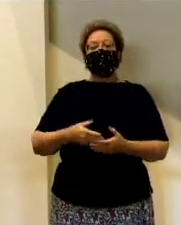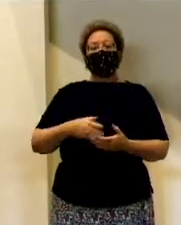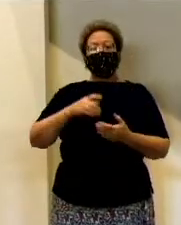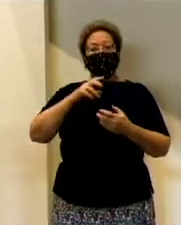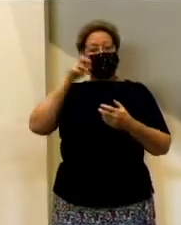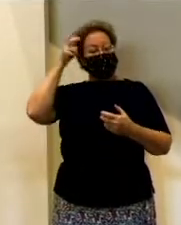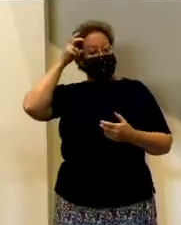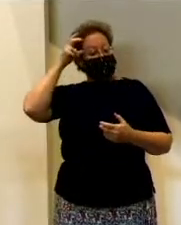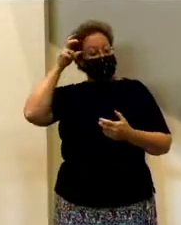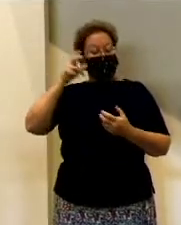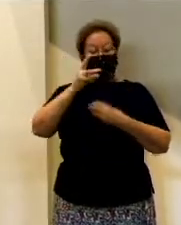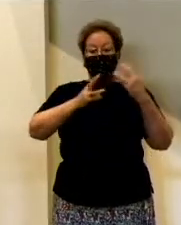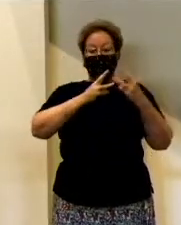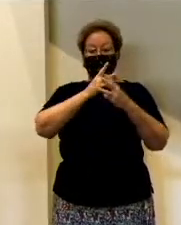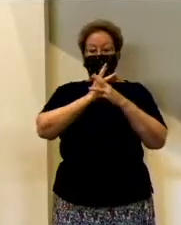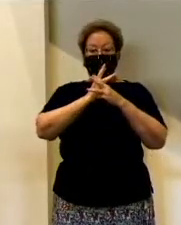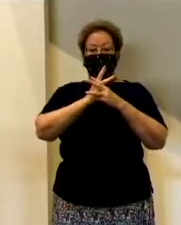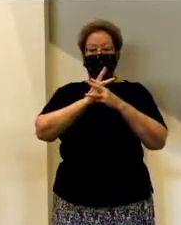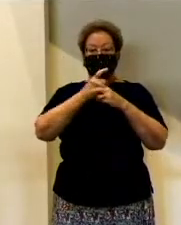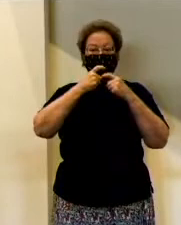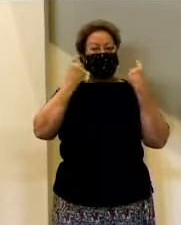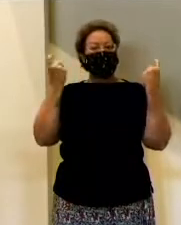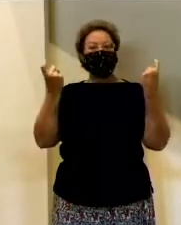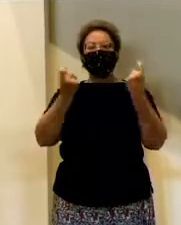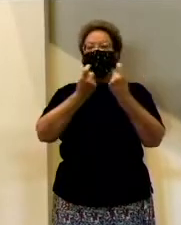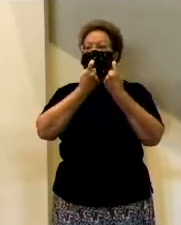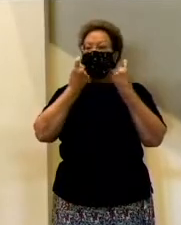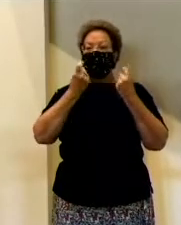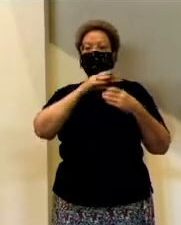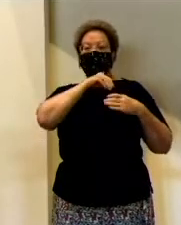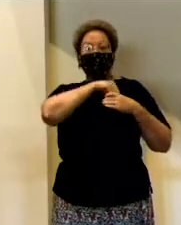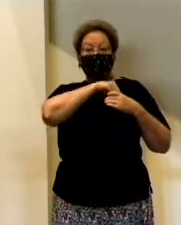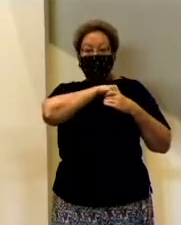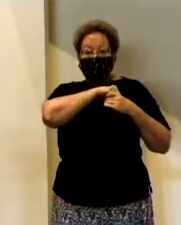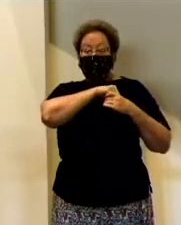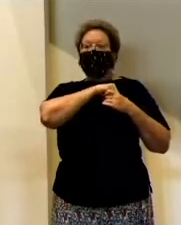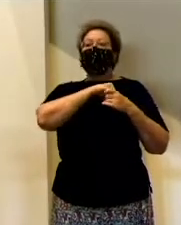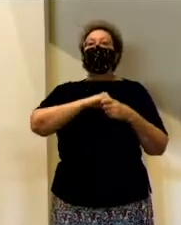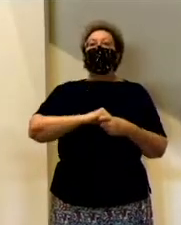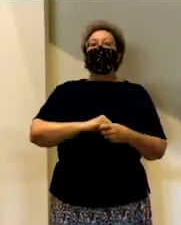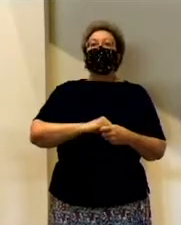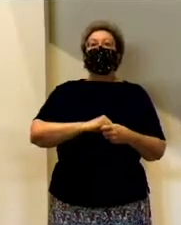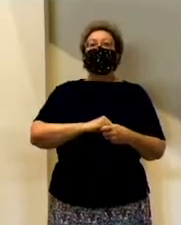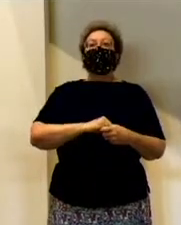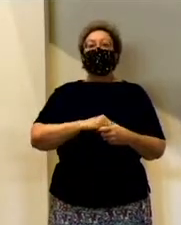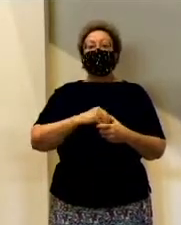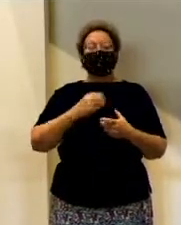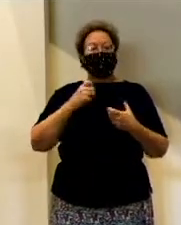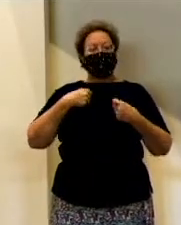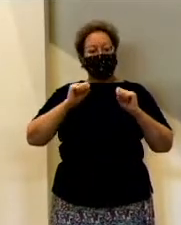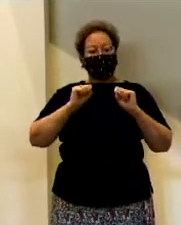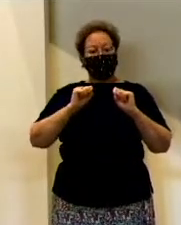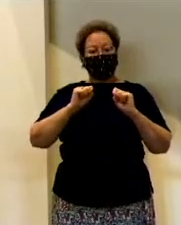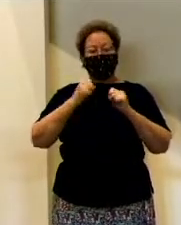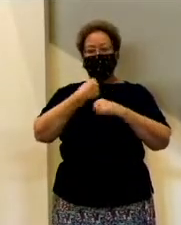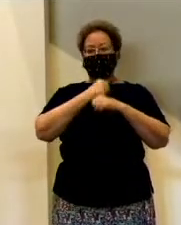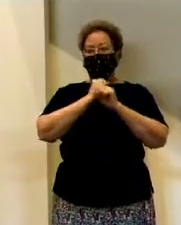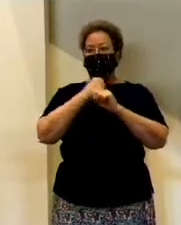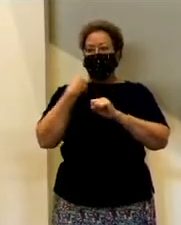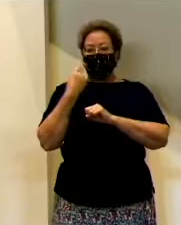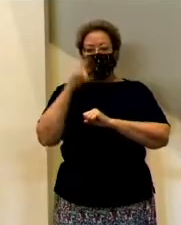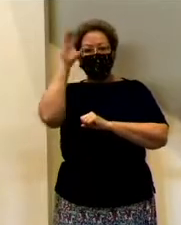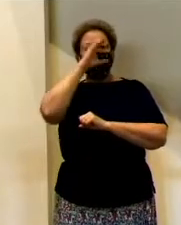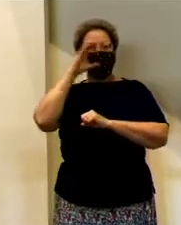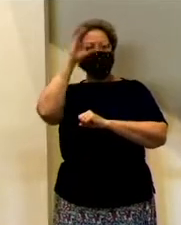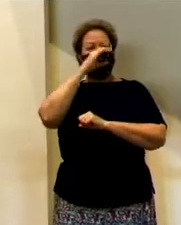the devil and the world as it stands against Christ and his church, and our sinful human nature, try to get us to look for our identity